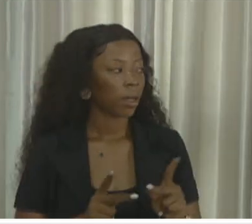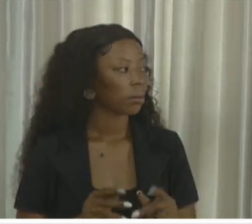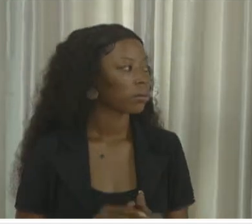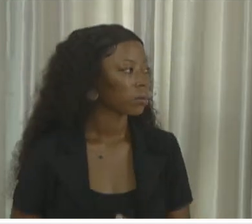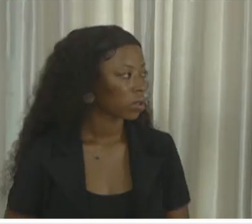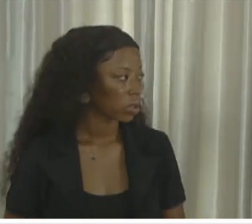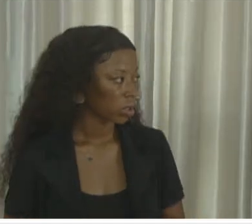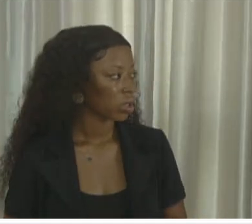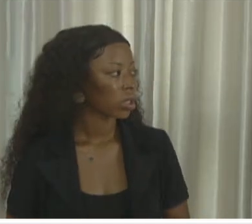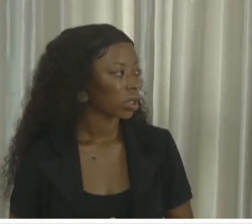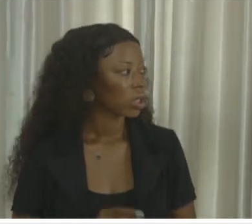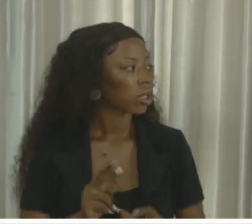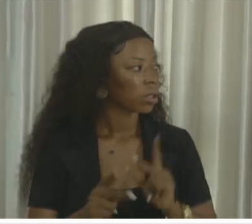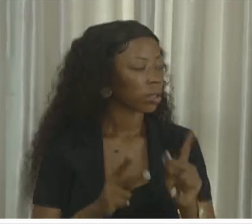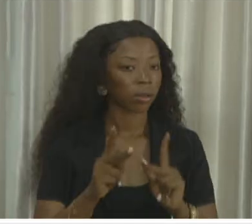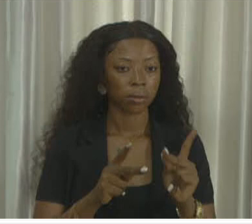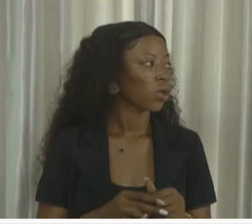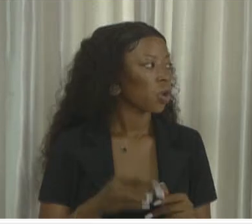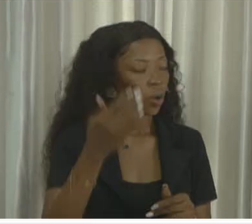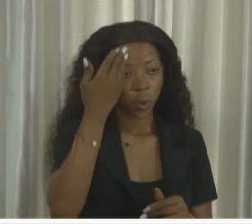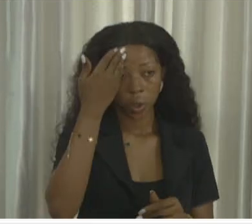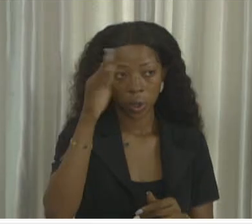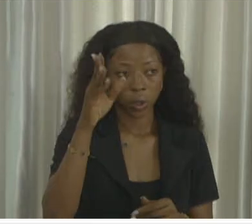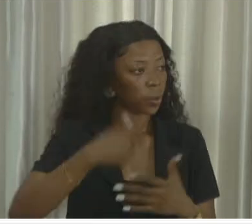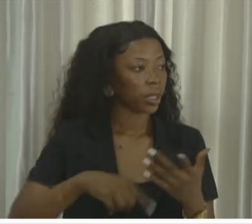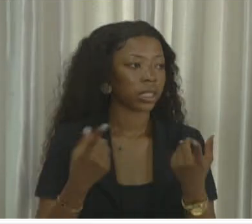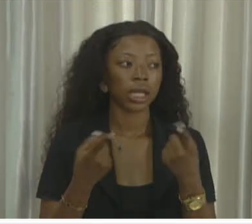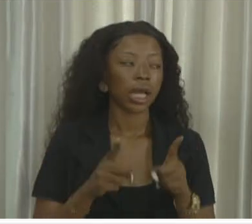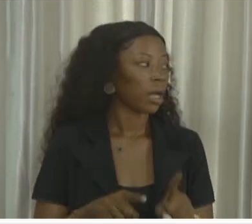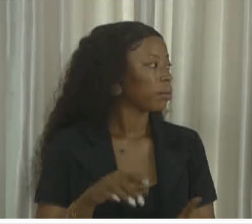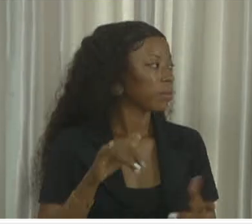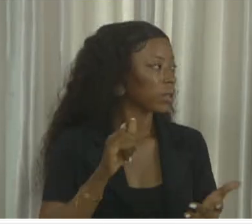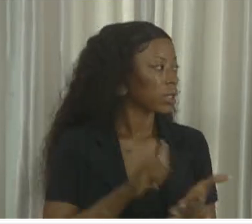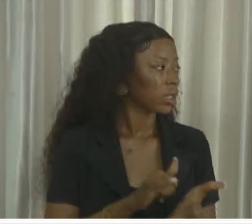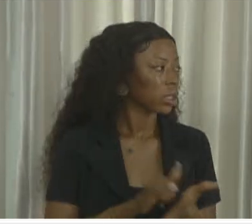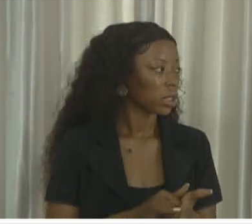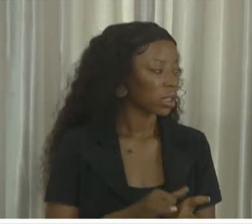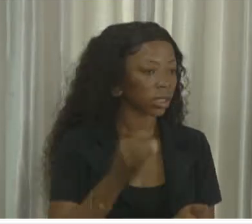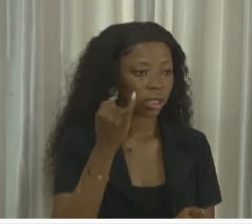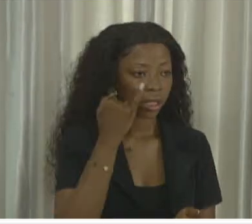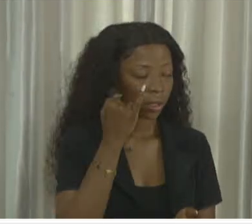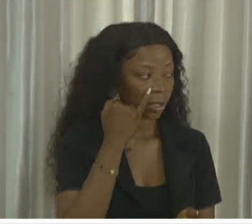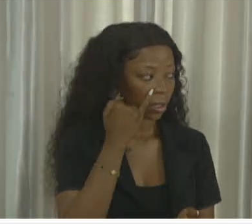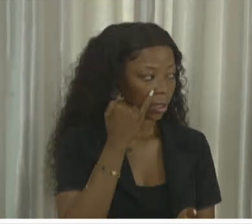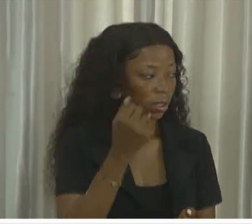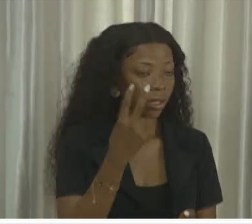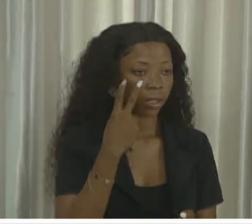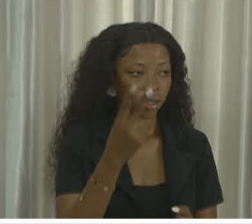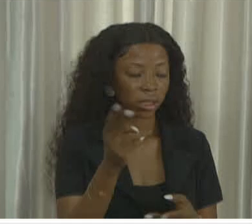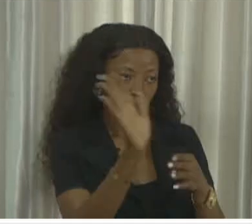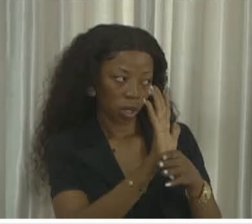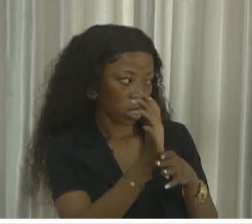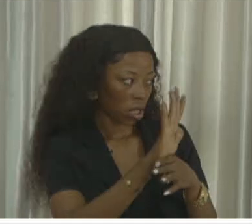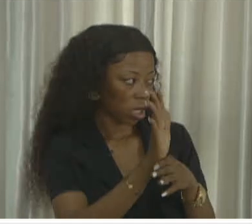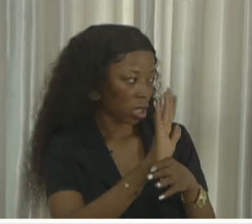we get a whole component of Saloon population. We don't know what's happening that's in the... If something, even if we then see film, like then see